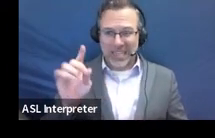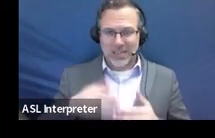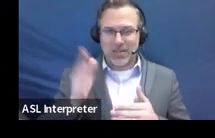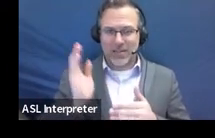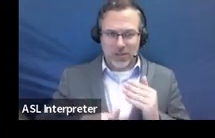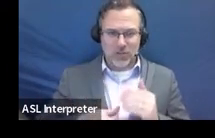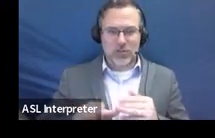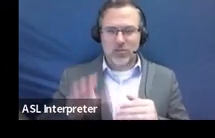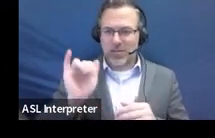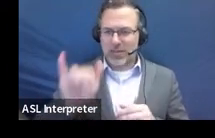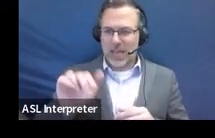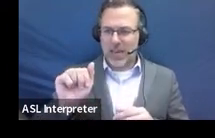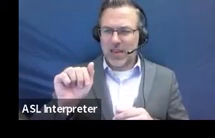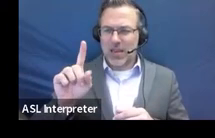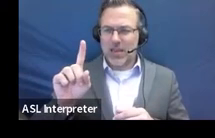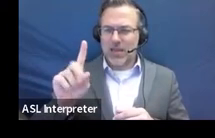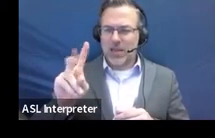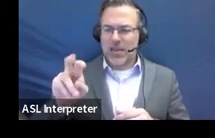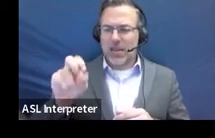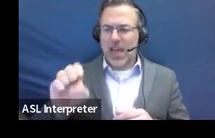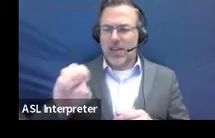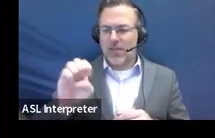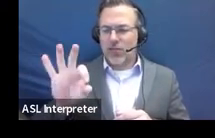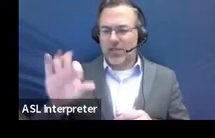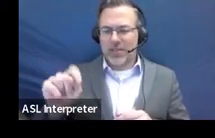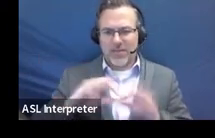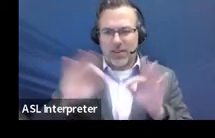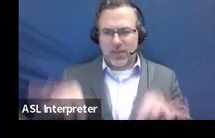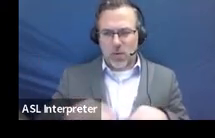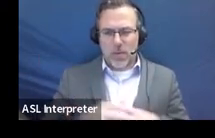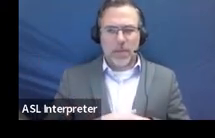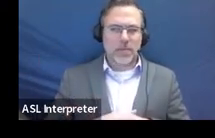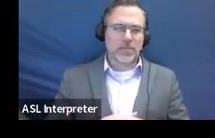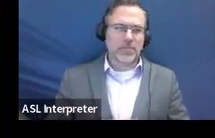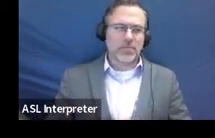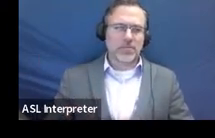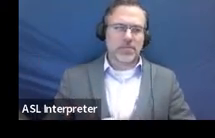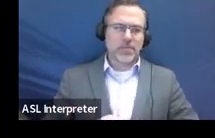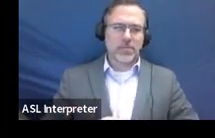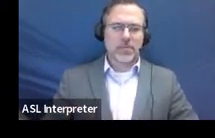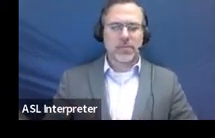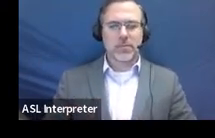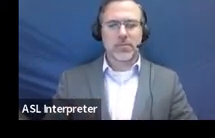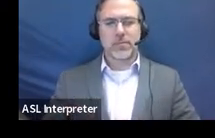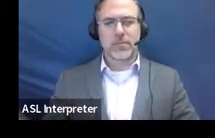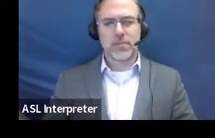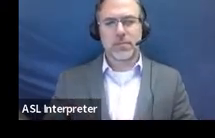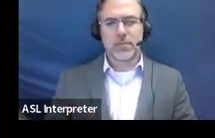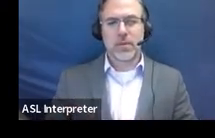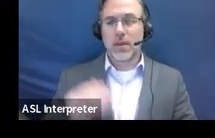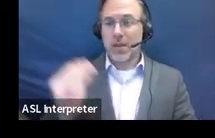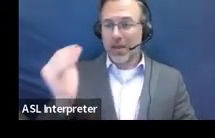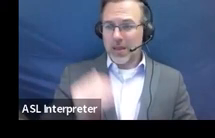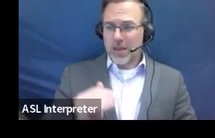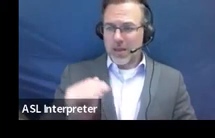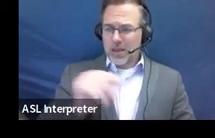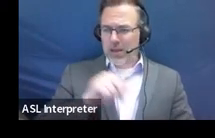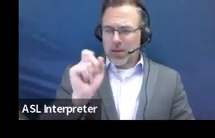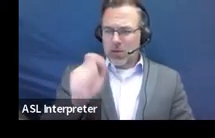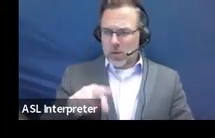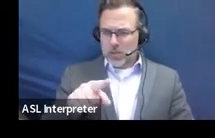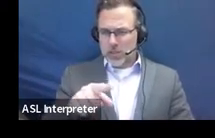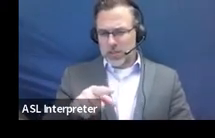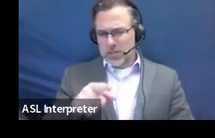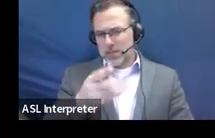All right, then, as we move into the questions as part of the adverse effect form, just thinking about the whole